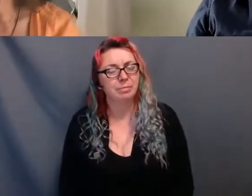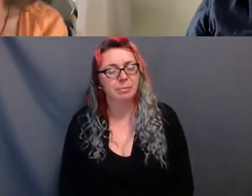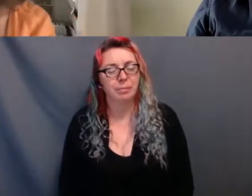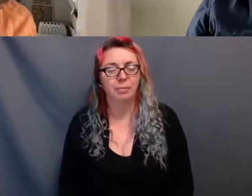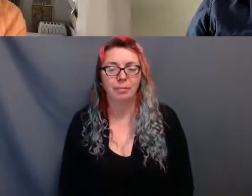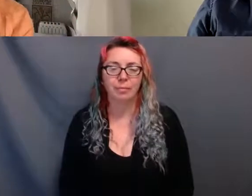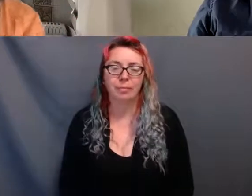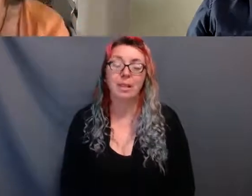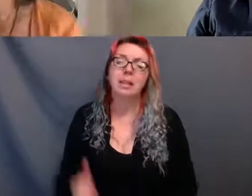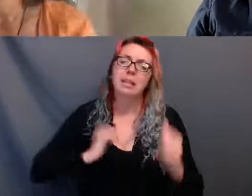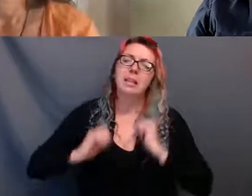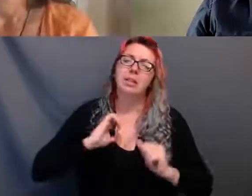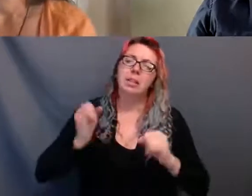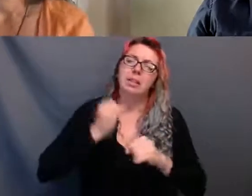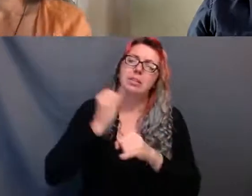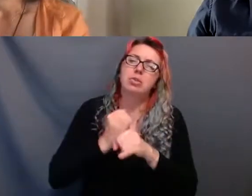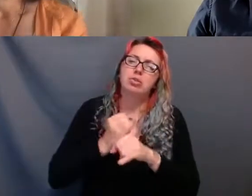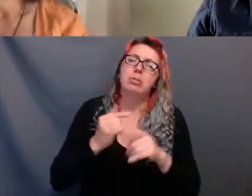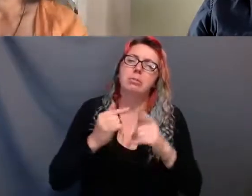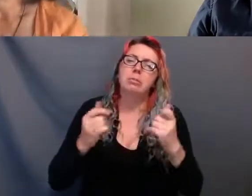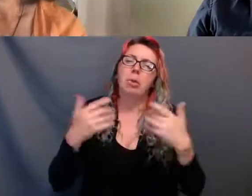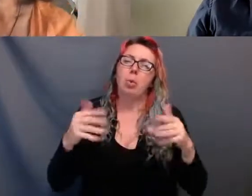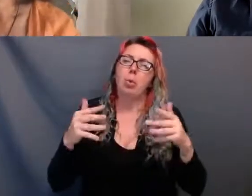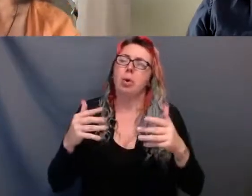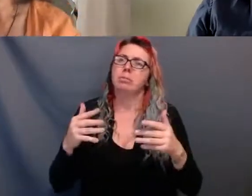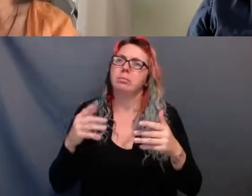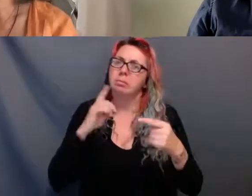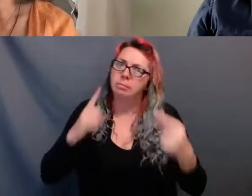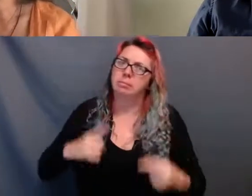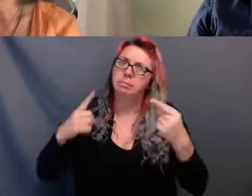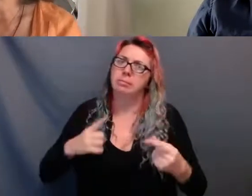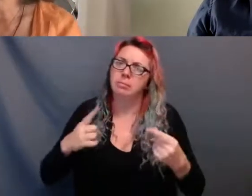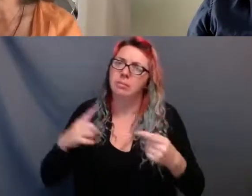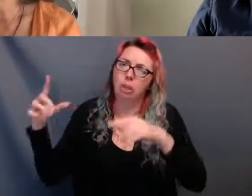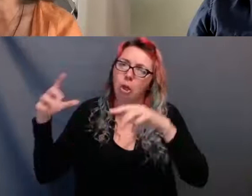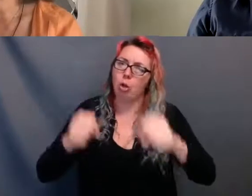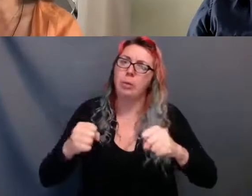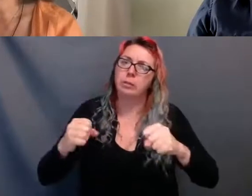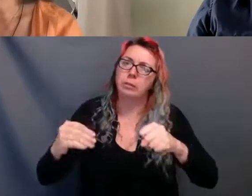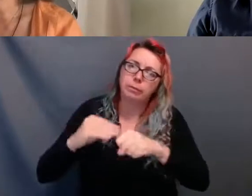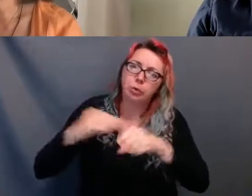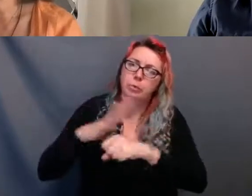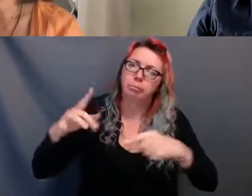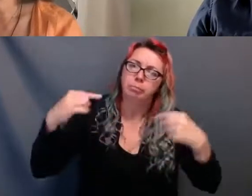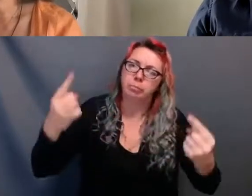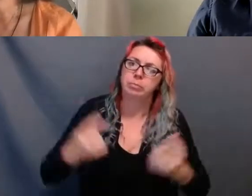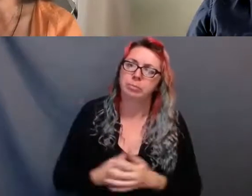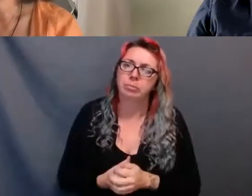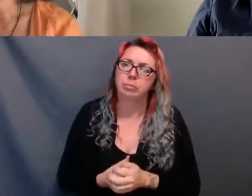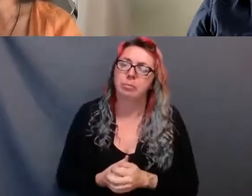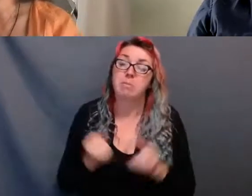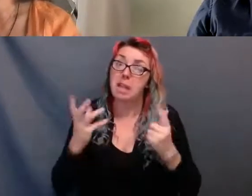powerful medium for the expression of these subjects. Many of our most celebrated plays speak of the inequities and the